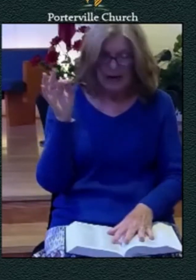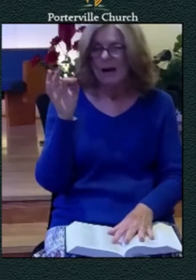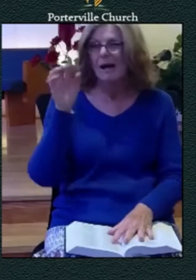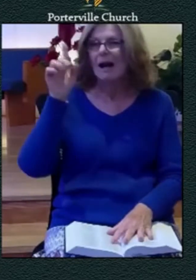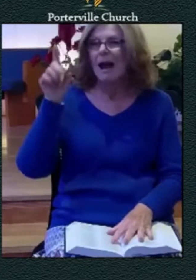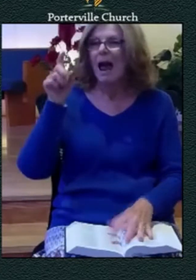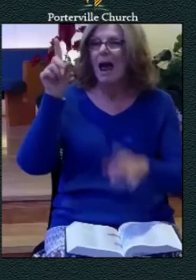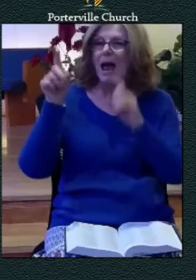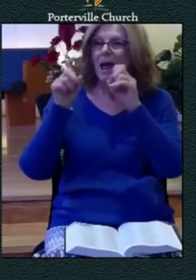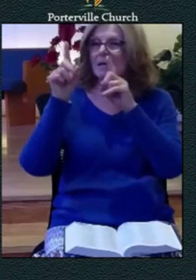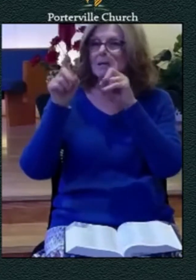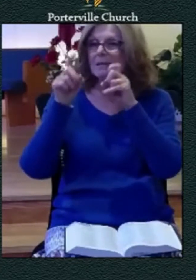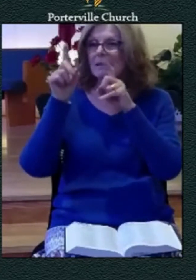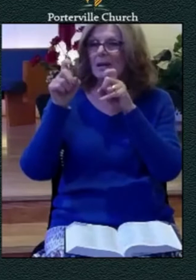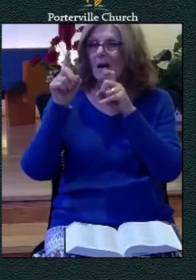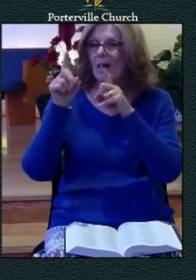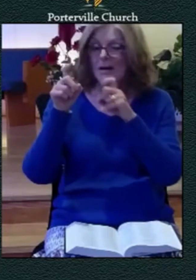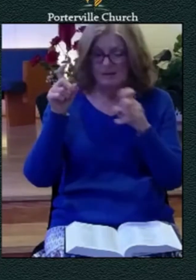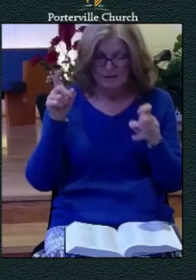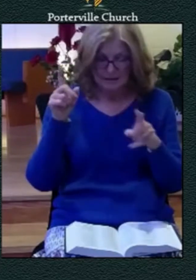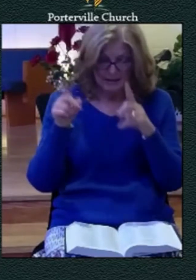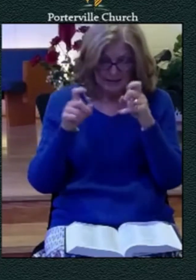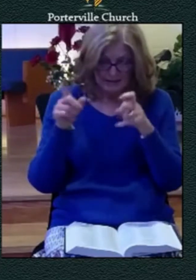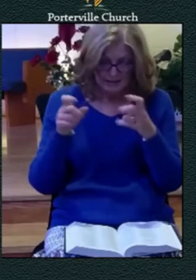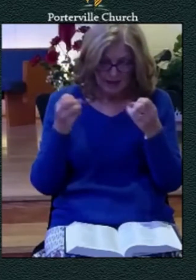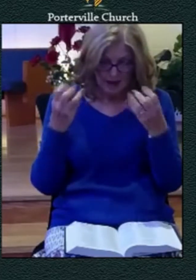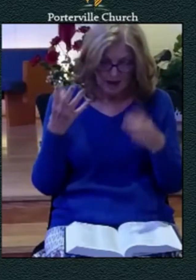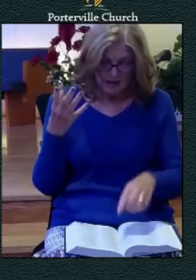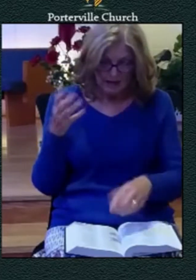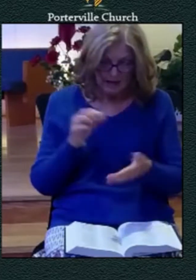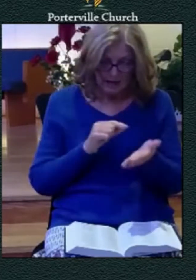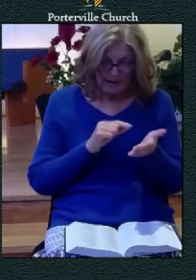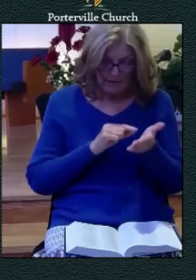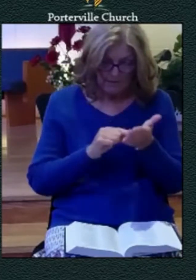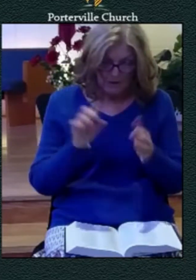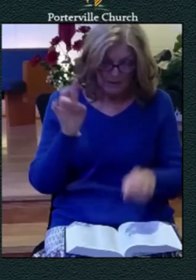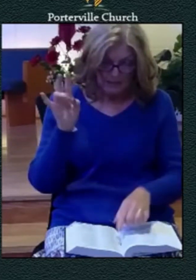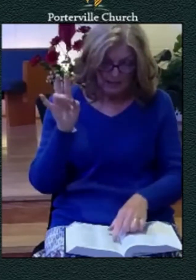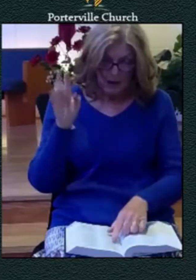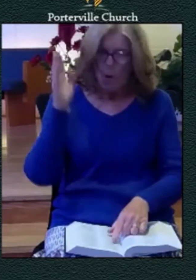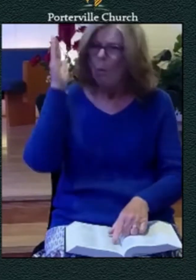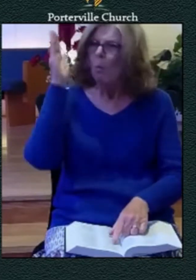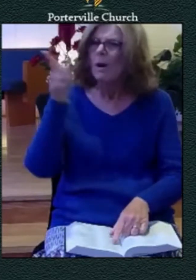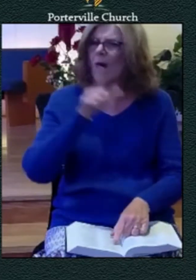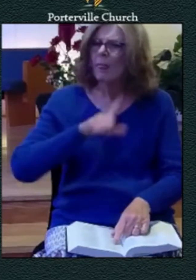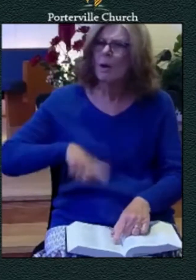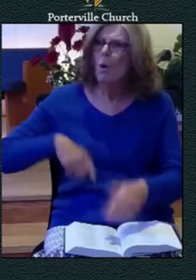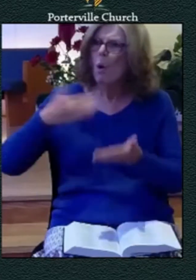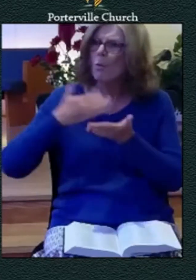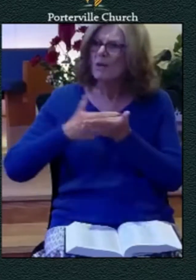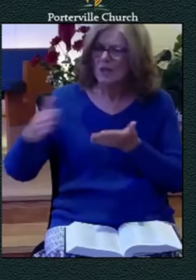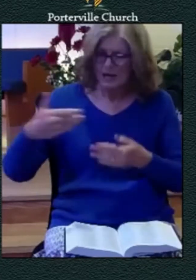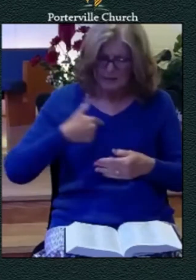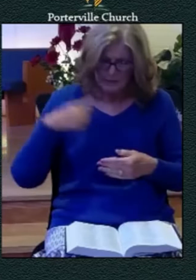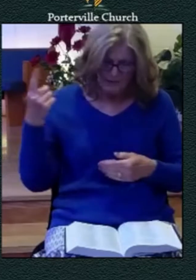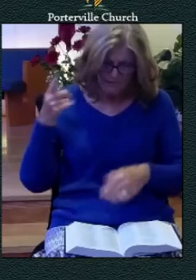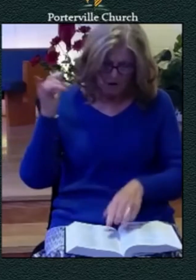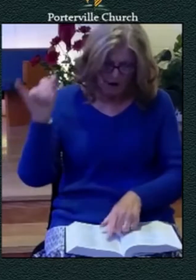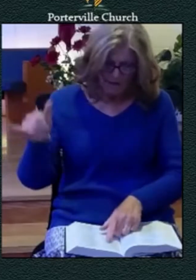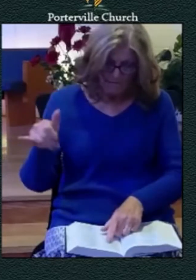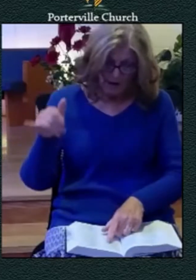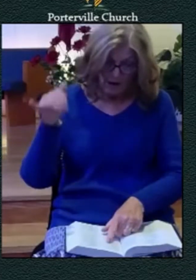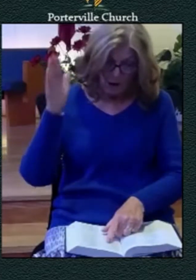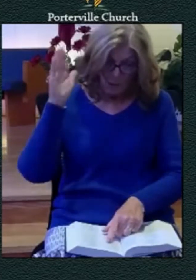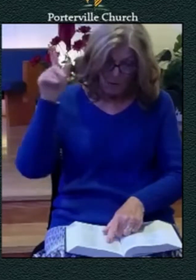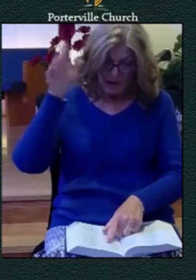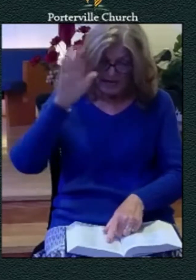questions let's read it again now will the lord reject forever will he never be favorable